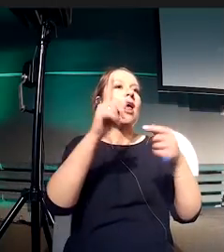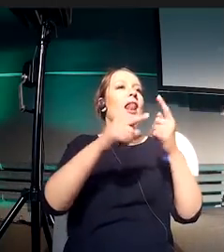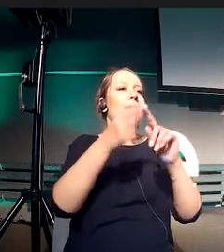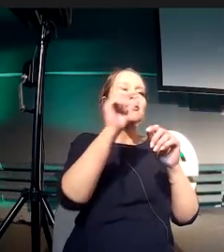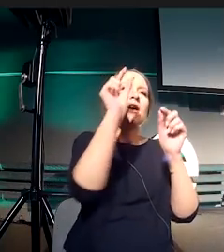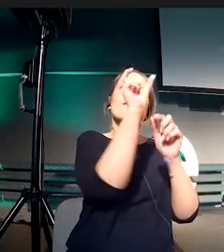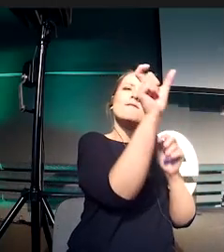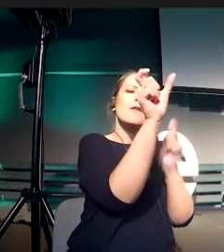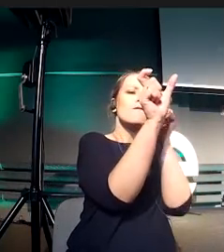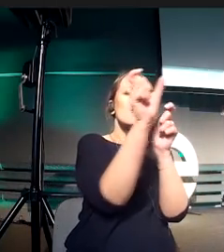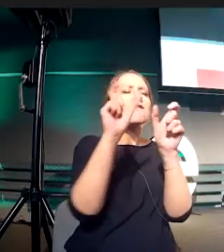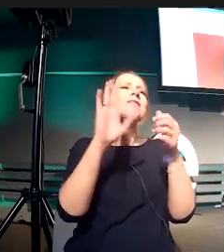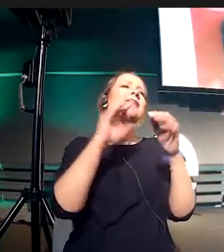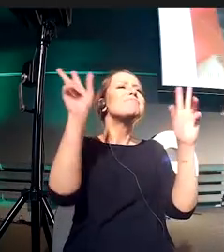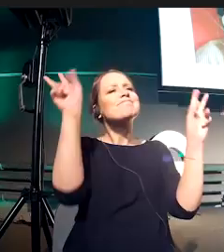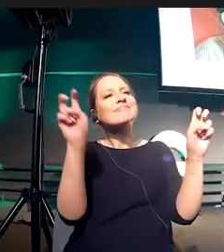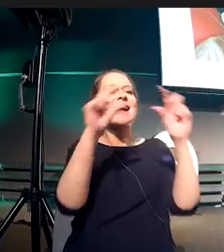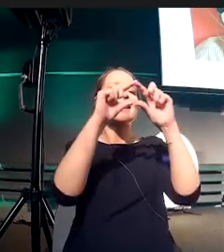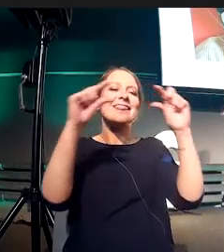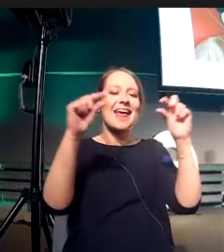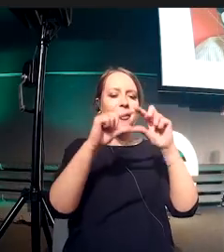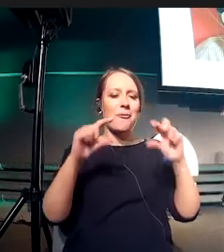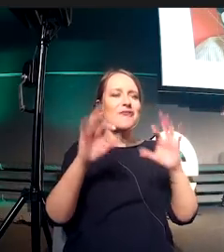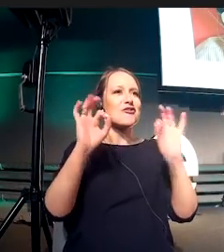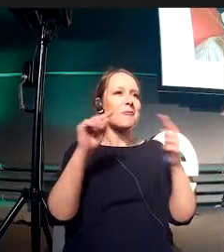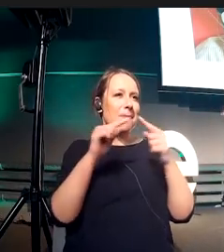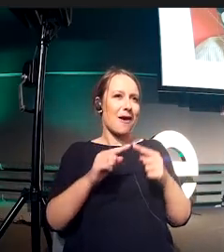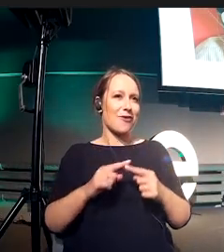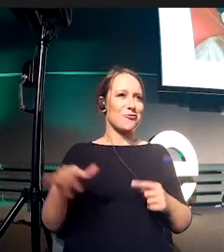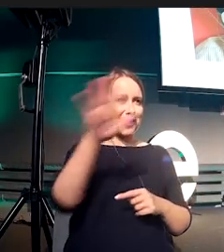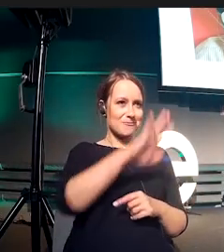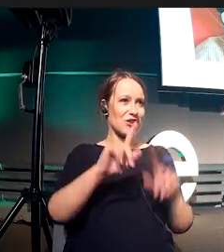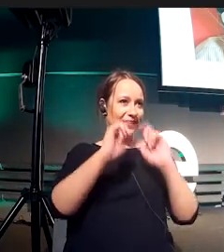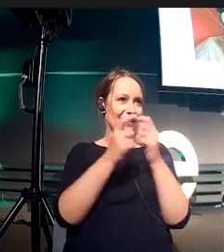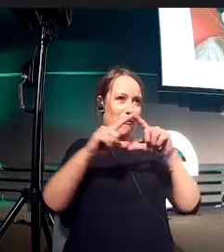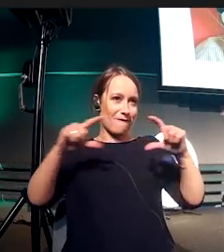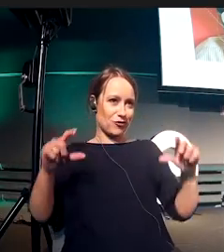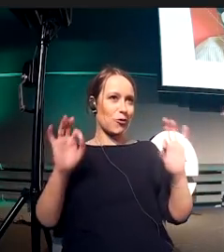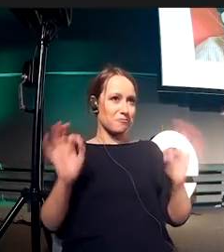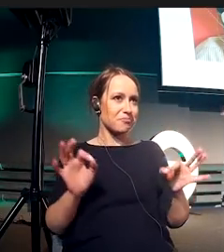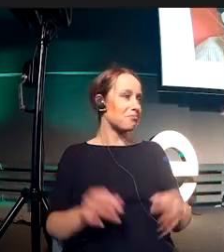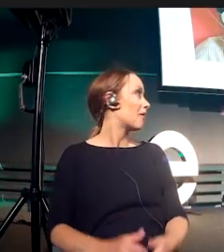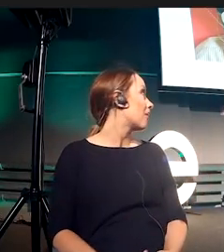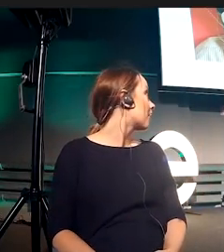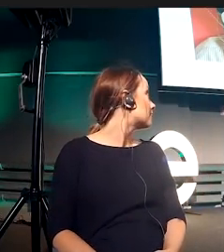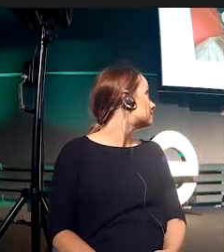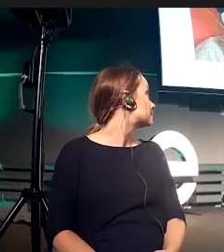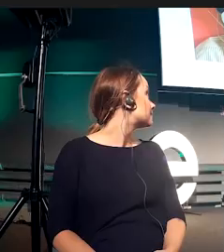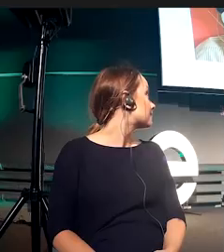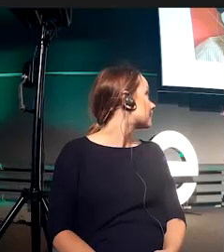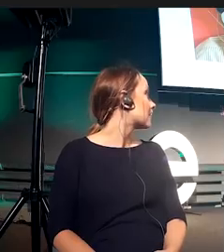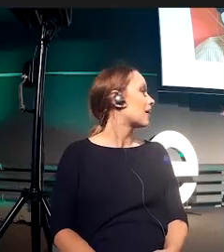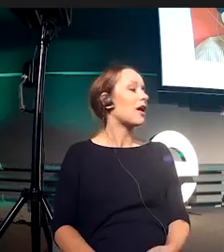specific space that we're talking about. And I'll give you a very, very basic and simple explanation of how this works.